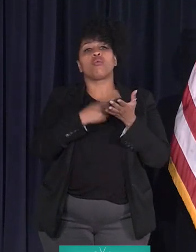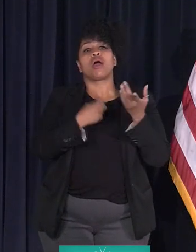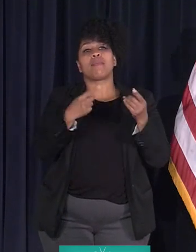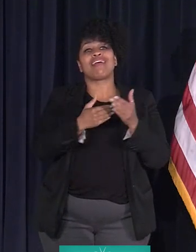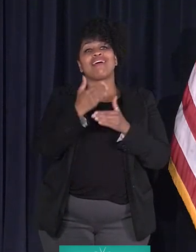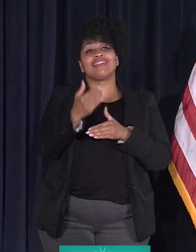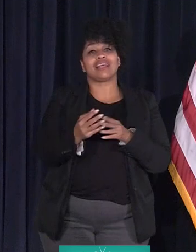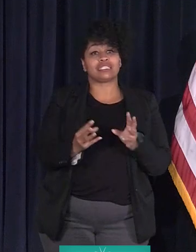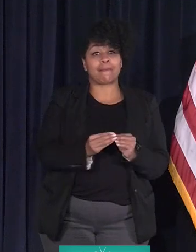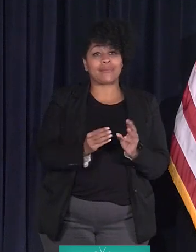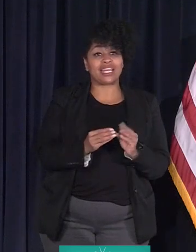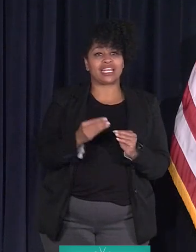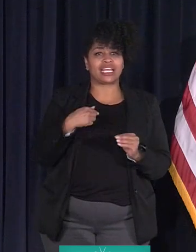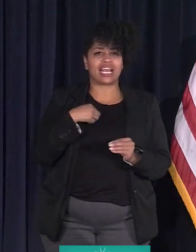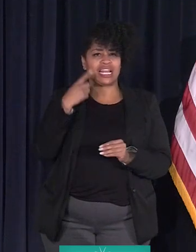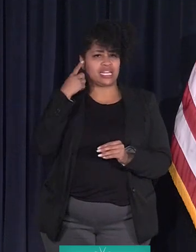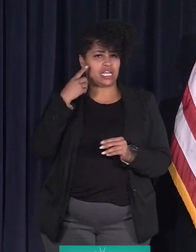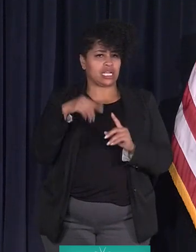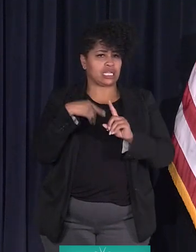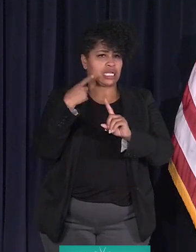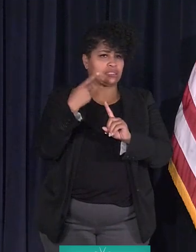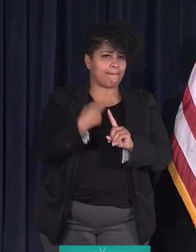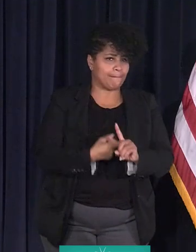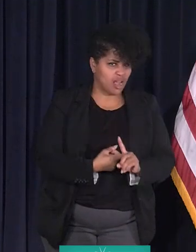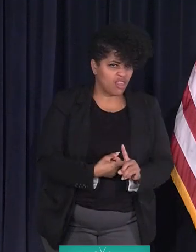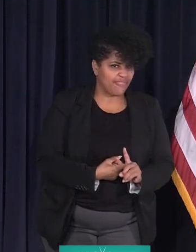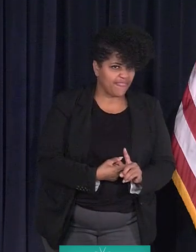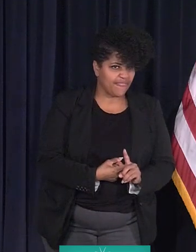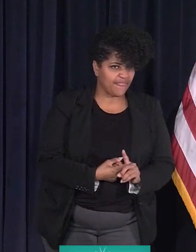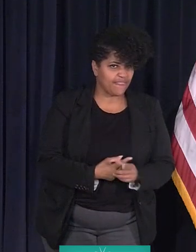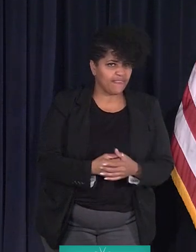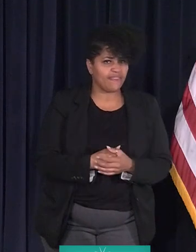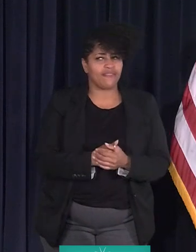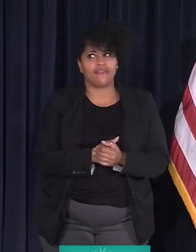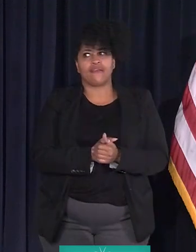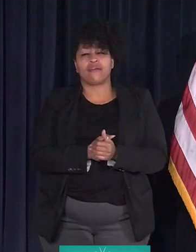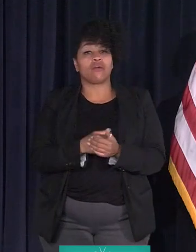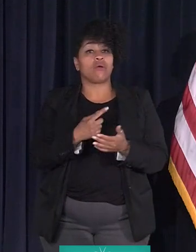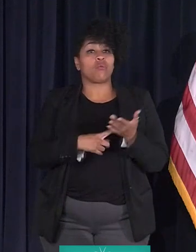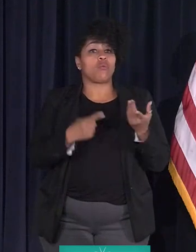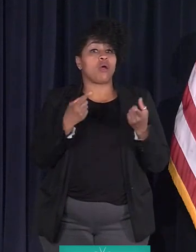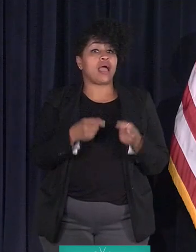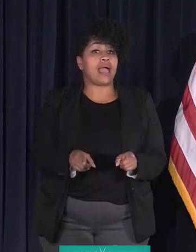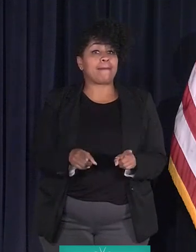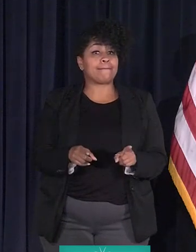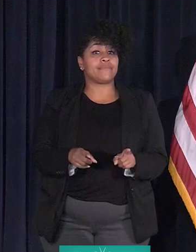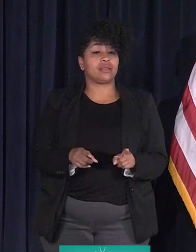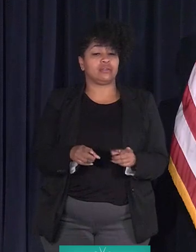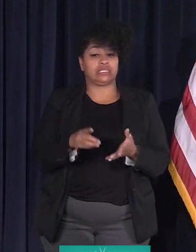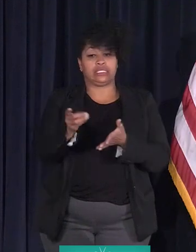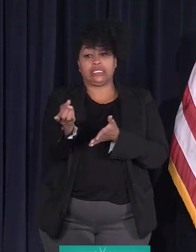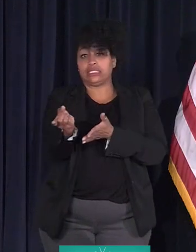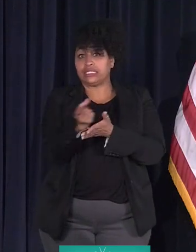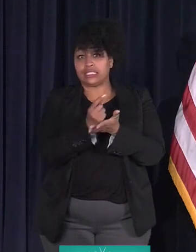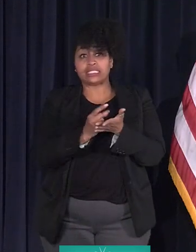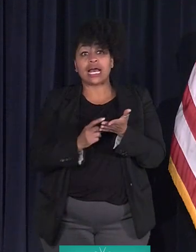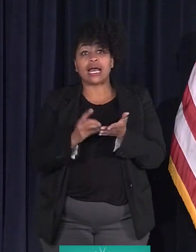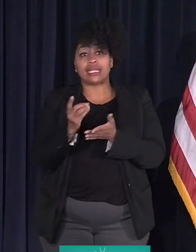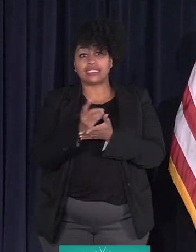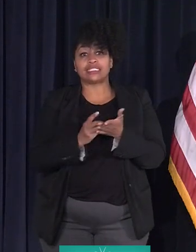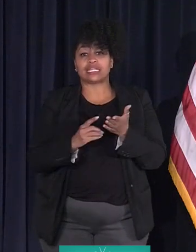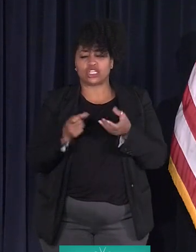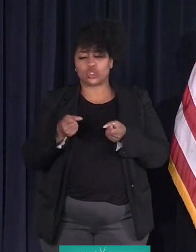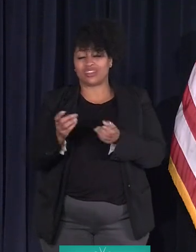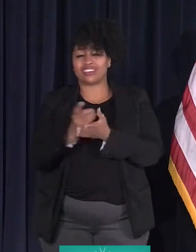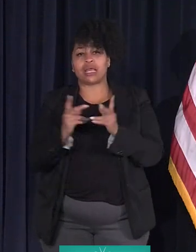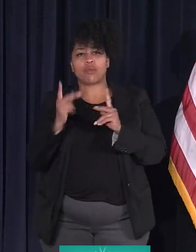meeting is going to come up, I'm going to say in the next month. And what will happen is the design, street design folks will